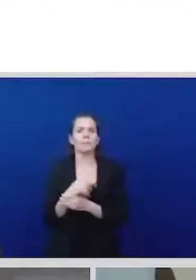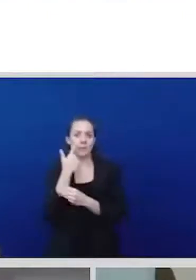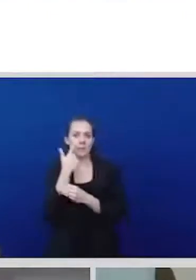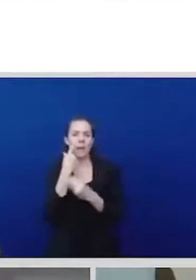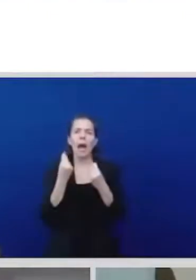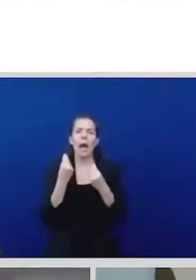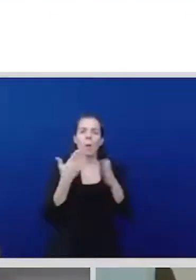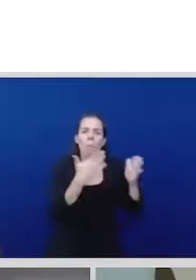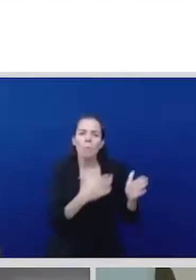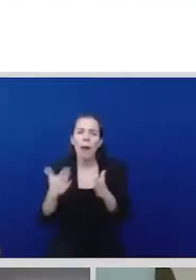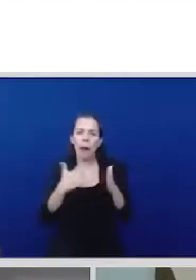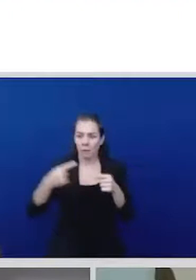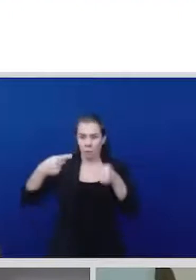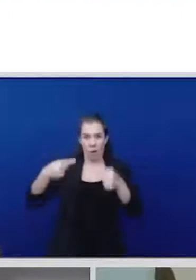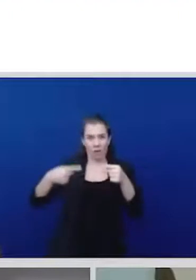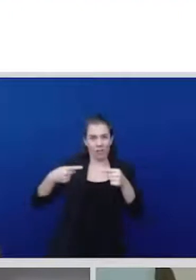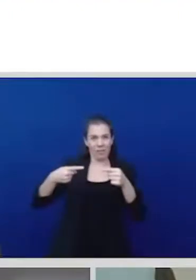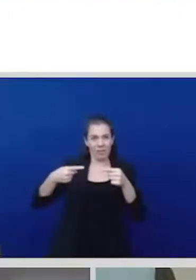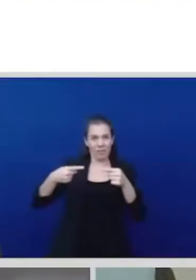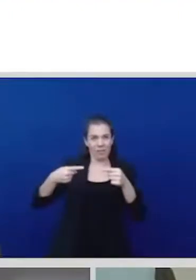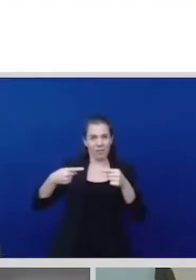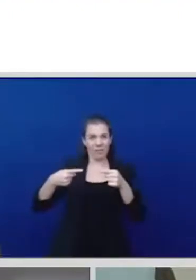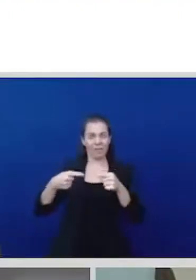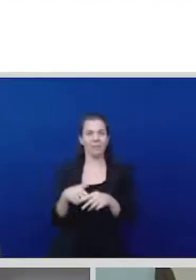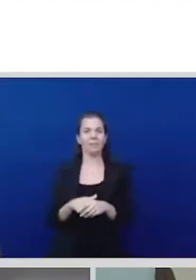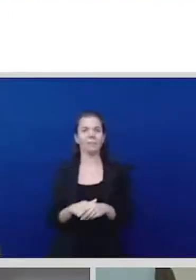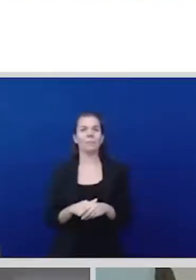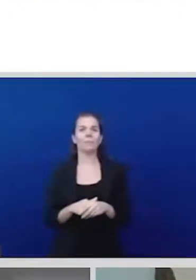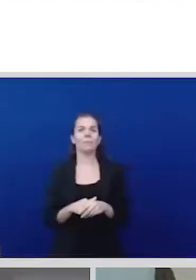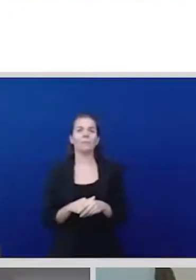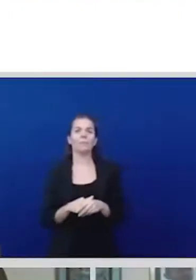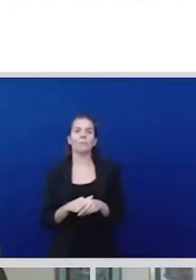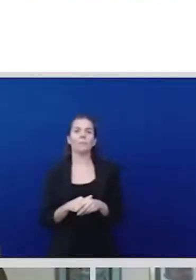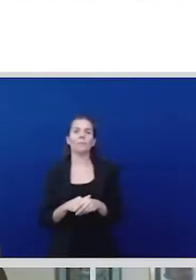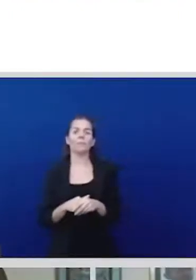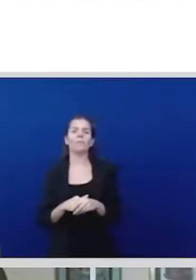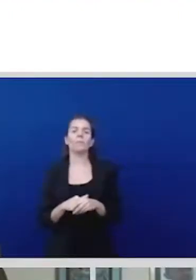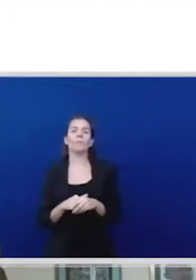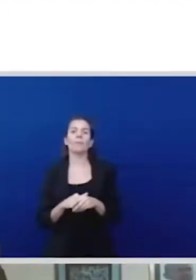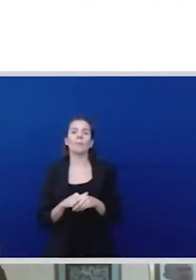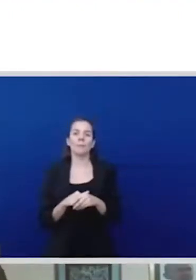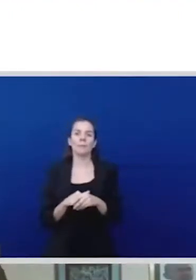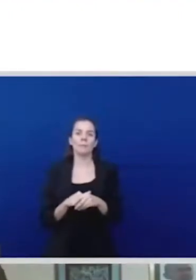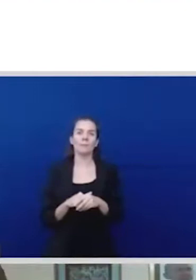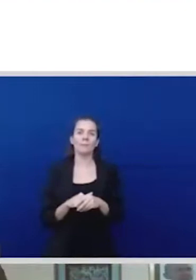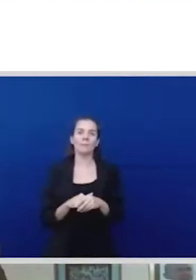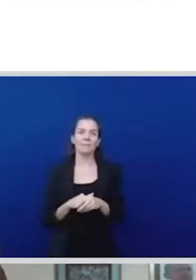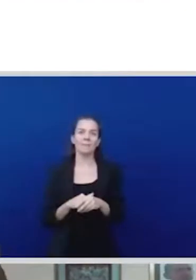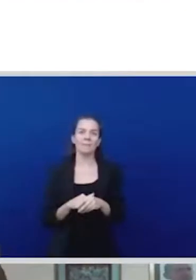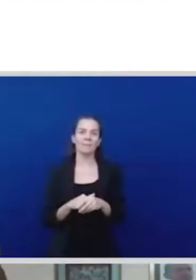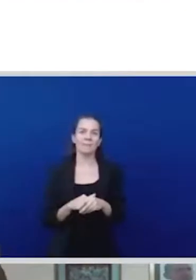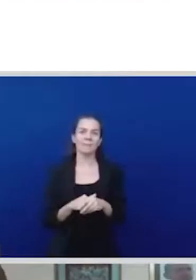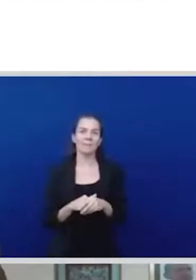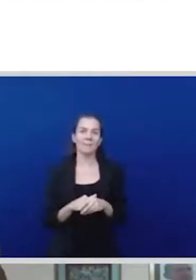policy and I think that the head of the Hawaiian Department of Human Services Jabola